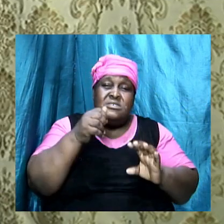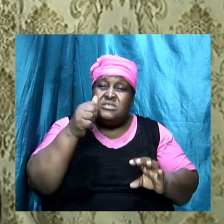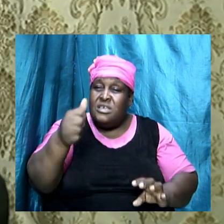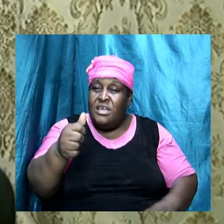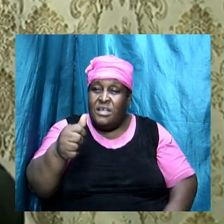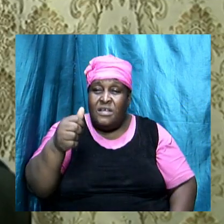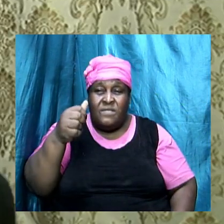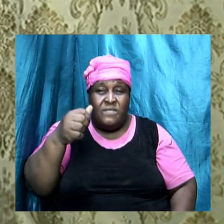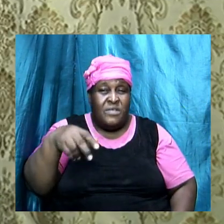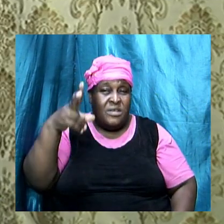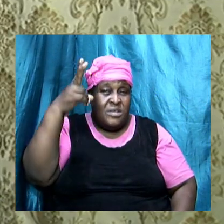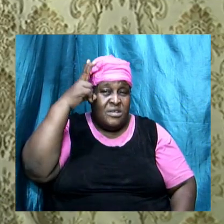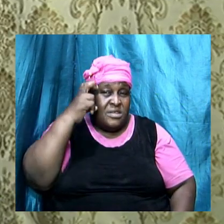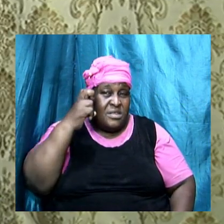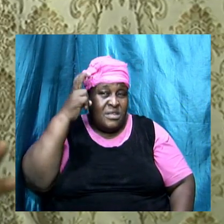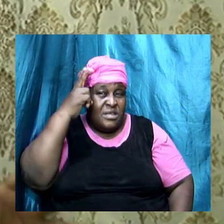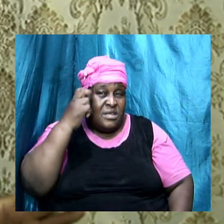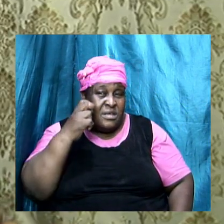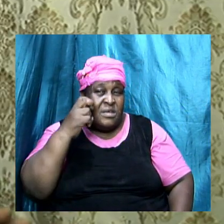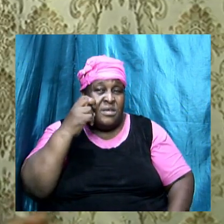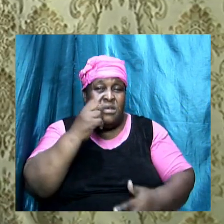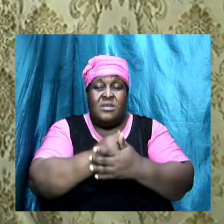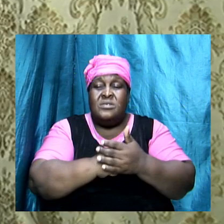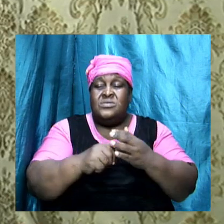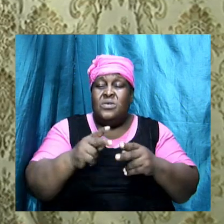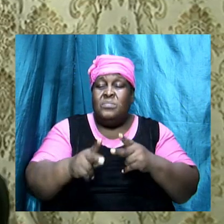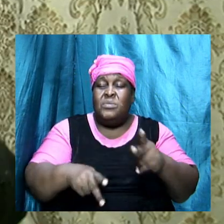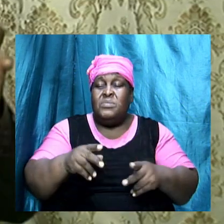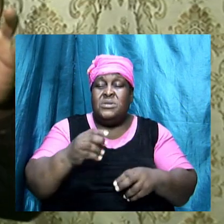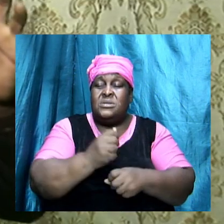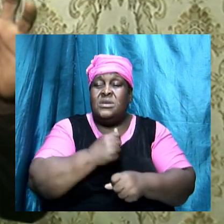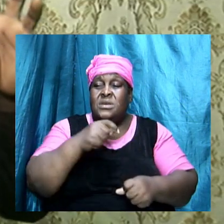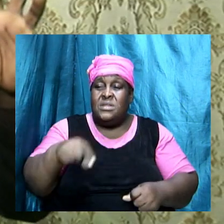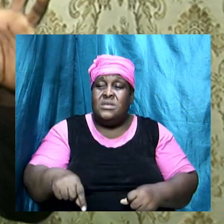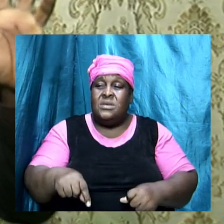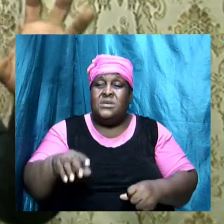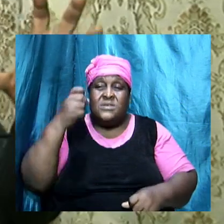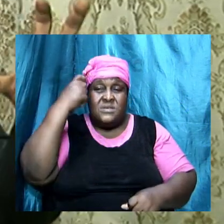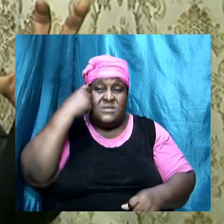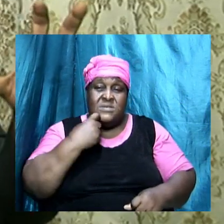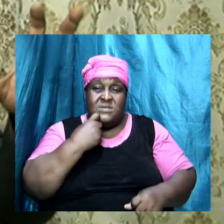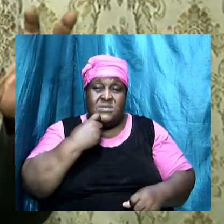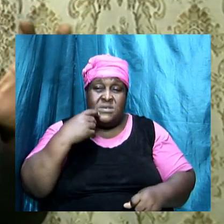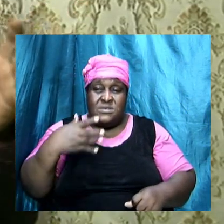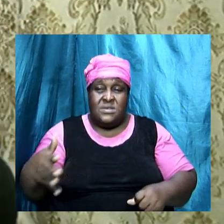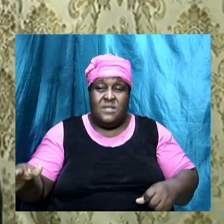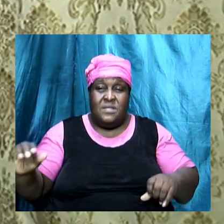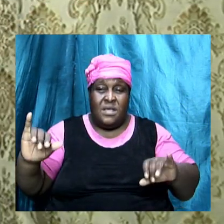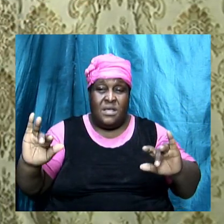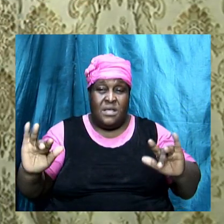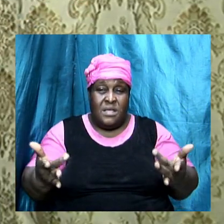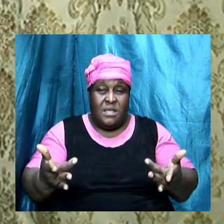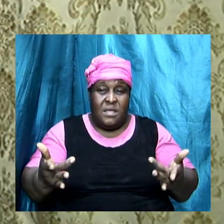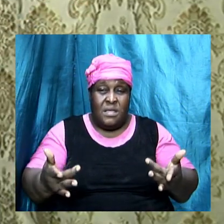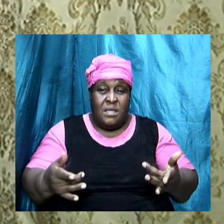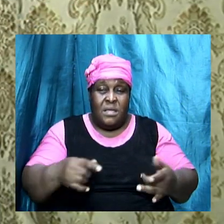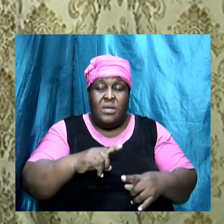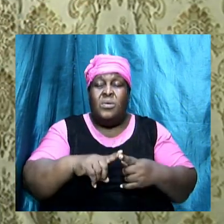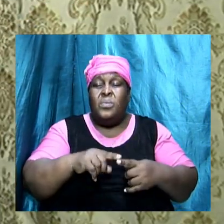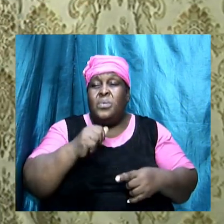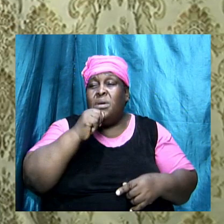see, when some people take this sex thing lightly, you see, when a man and a woman get together,